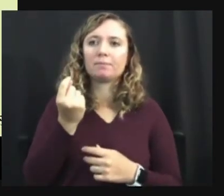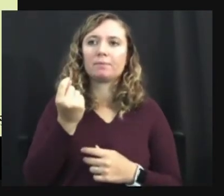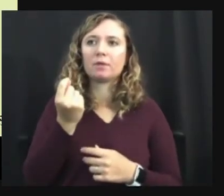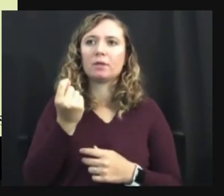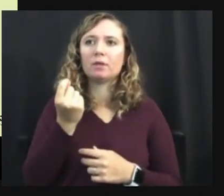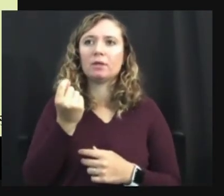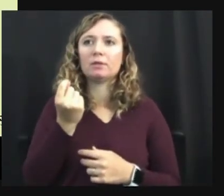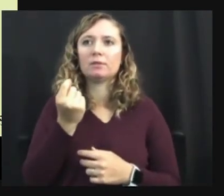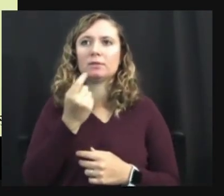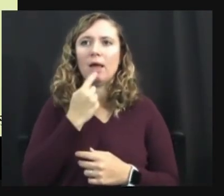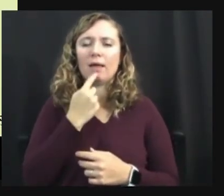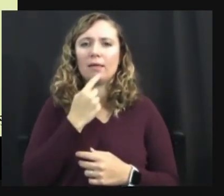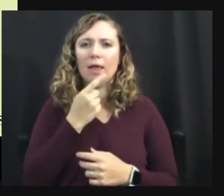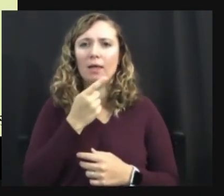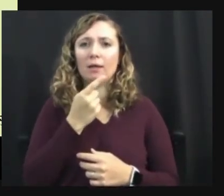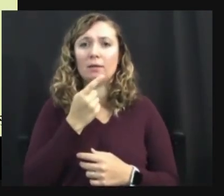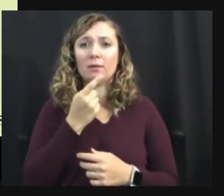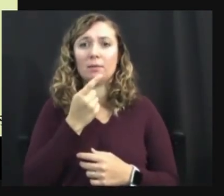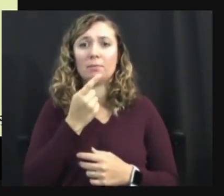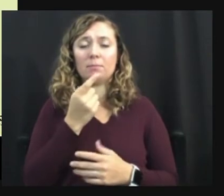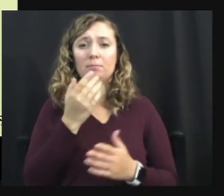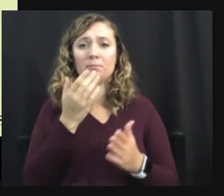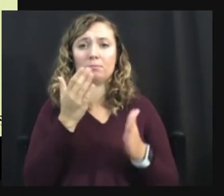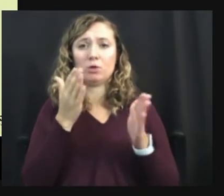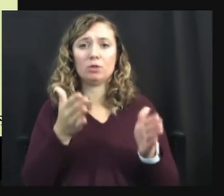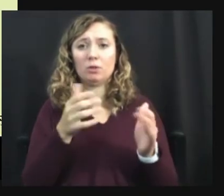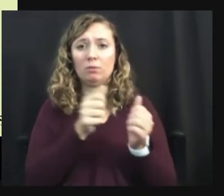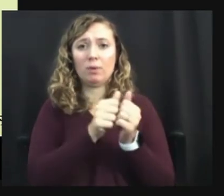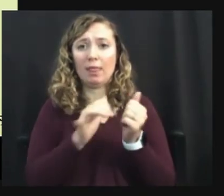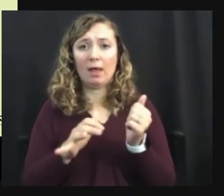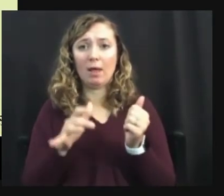can't walk. Right. That's a statement of fact. Um,